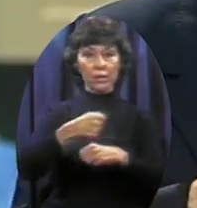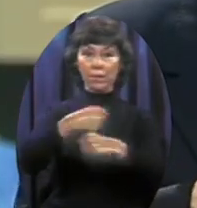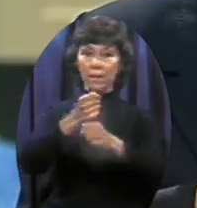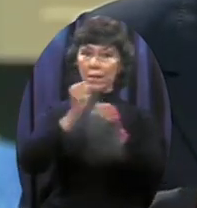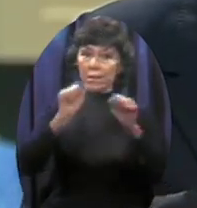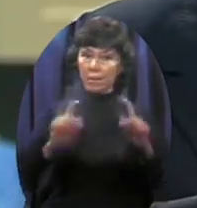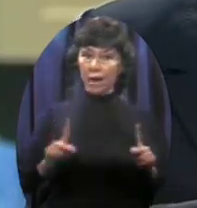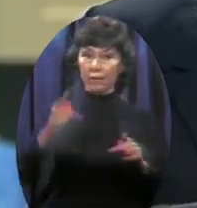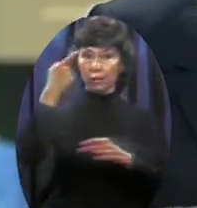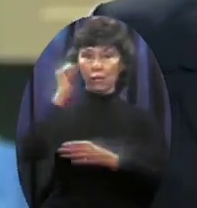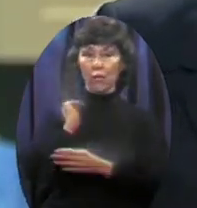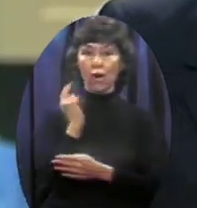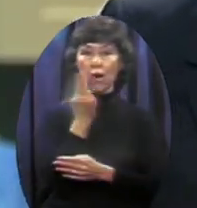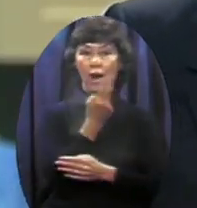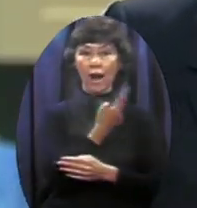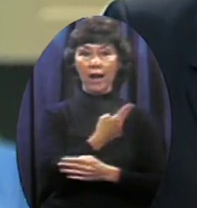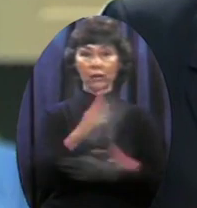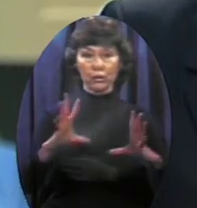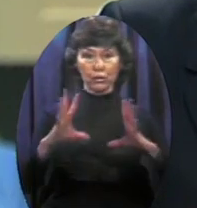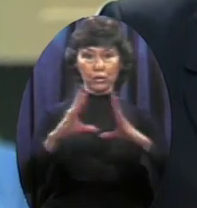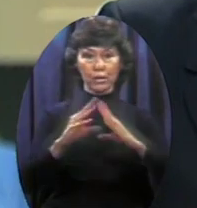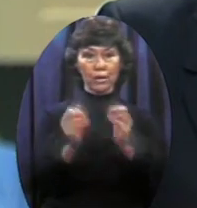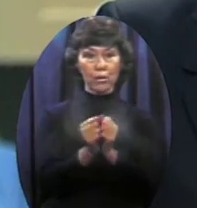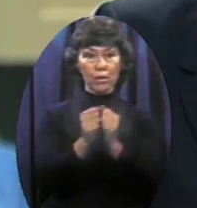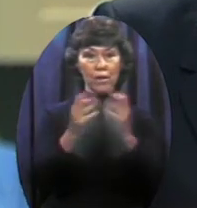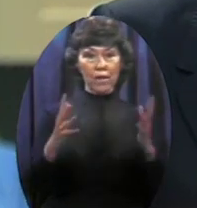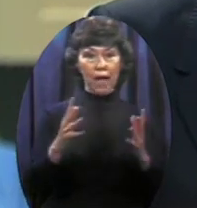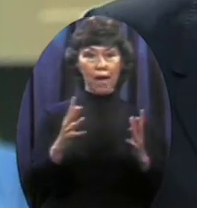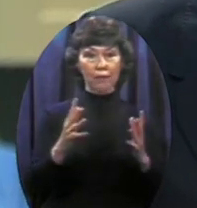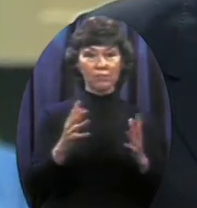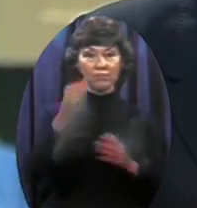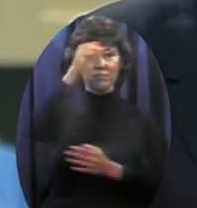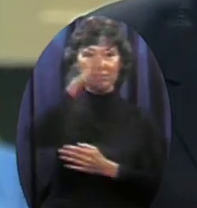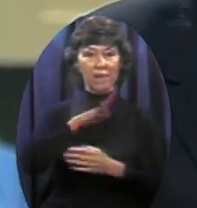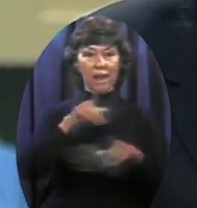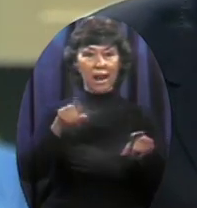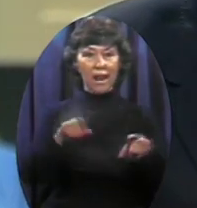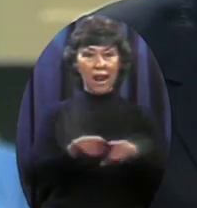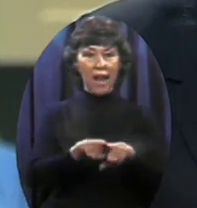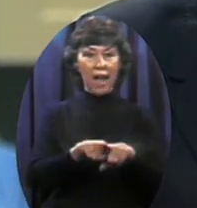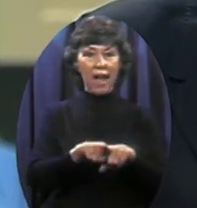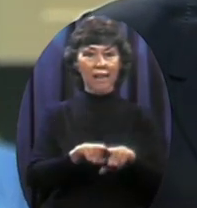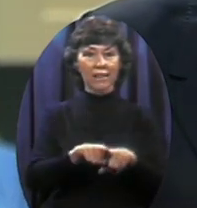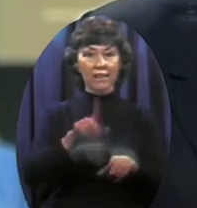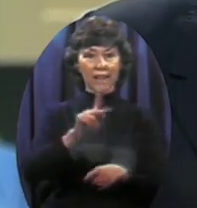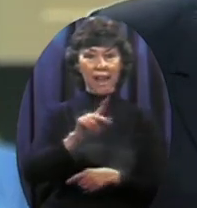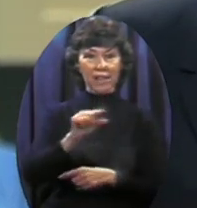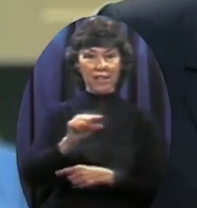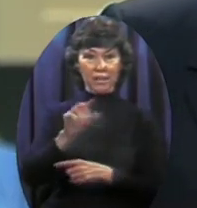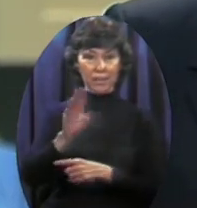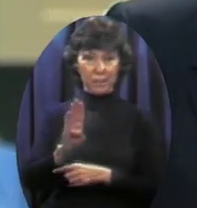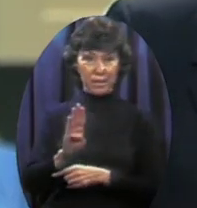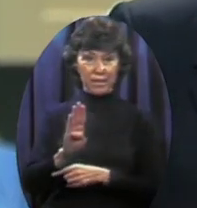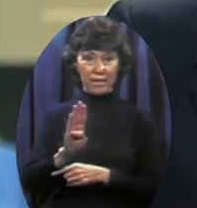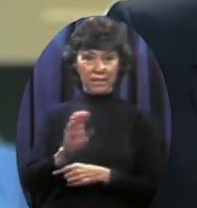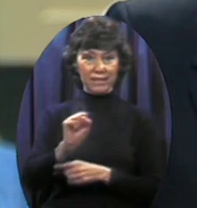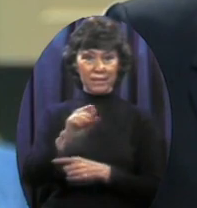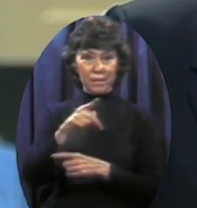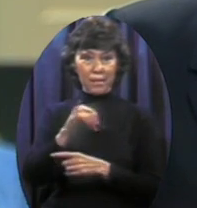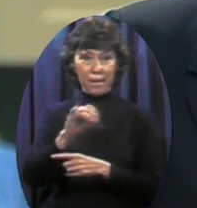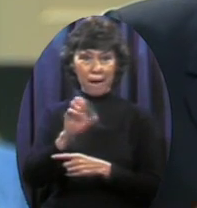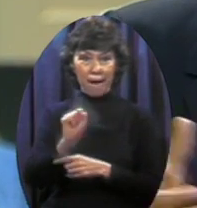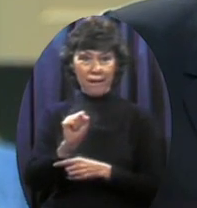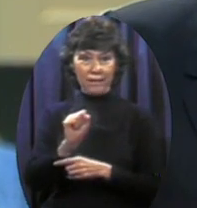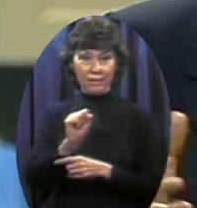KGB agents in the audience, SS troops at the door, our freedom of reprisal